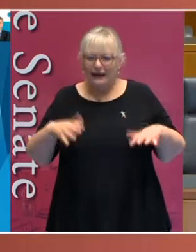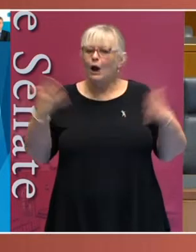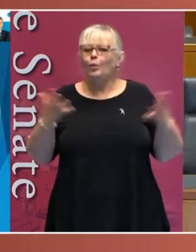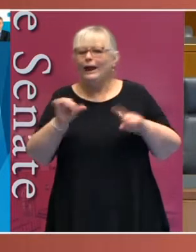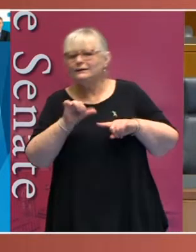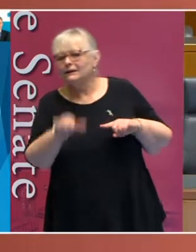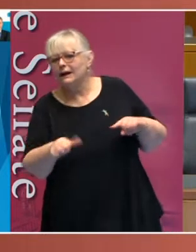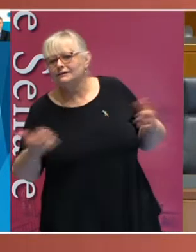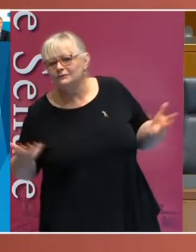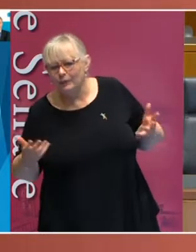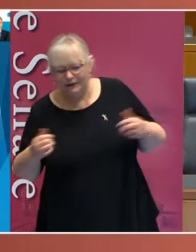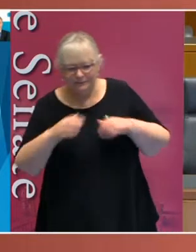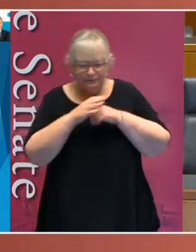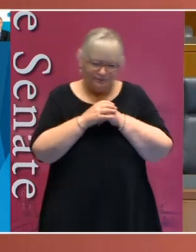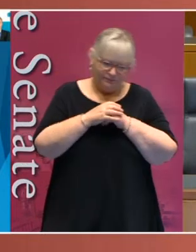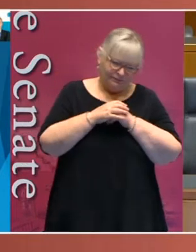to Next?